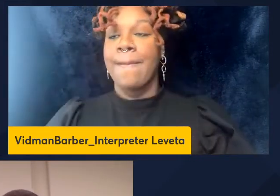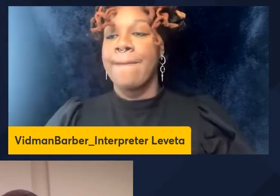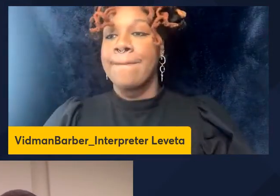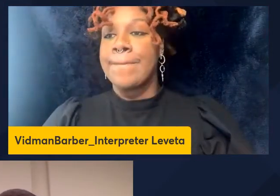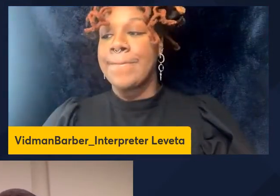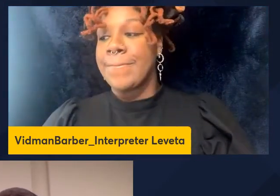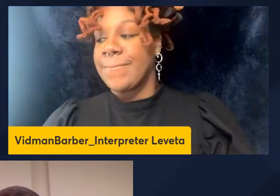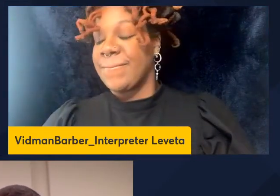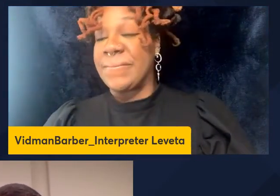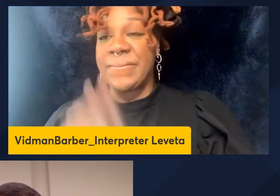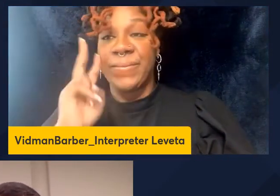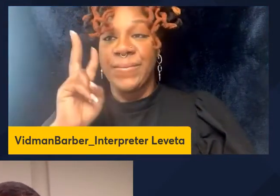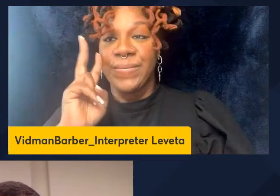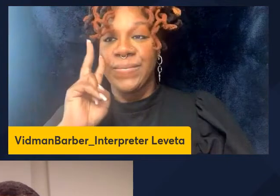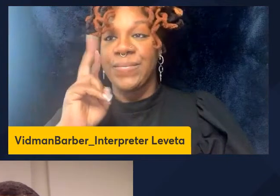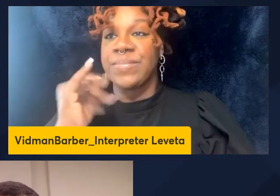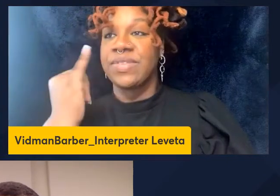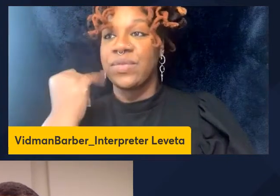let's see if we have